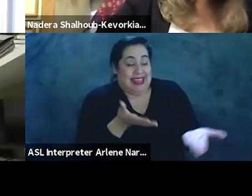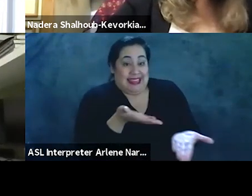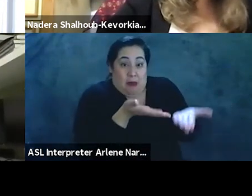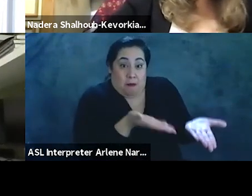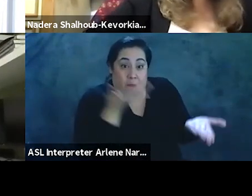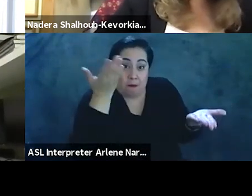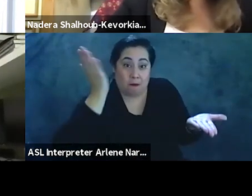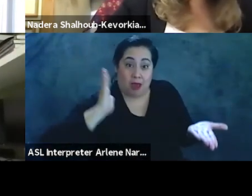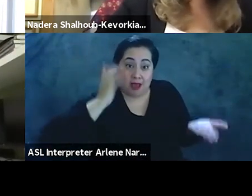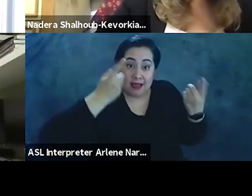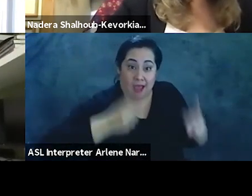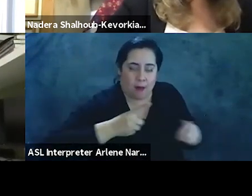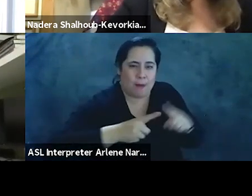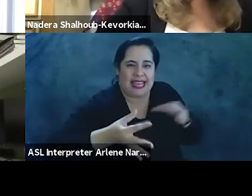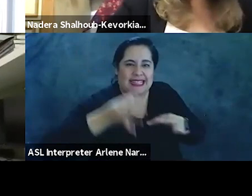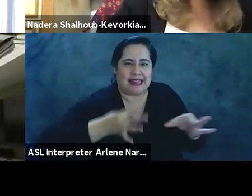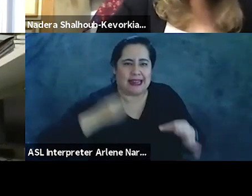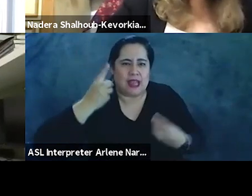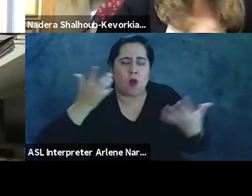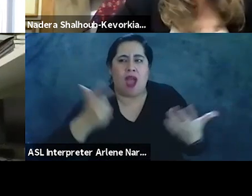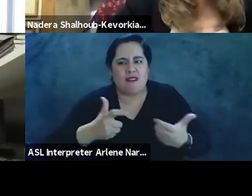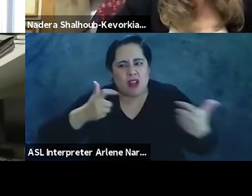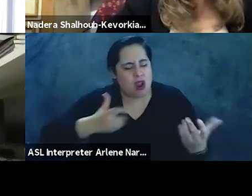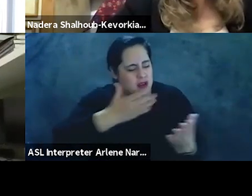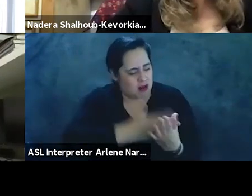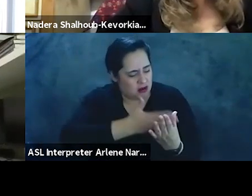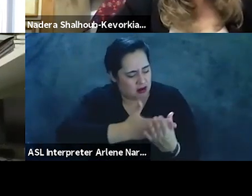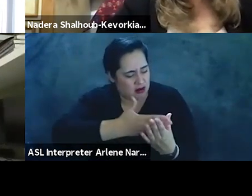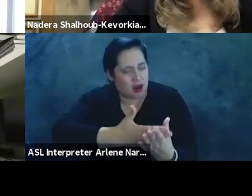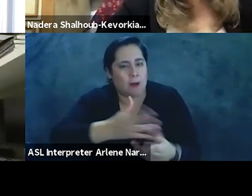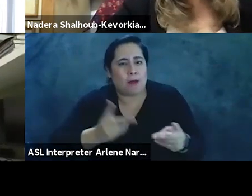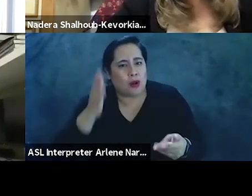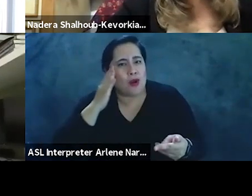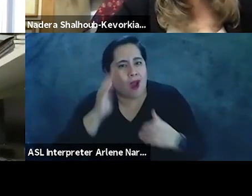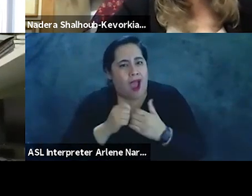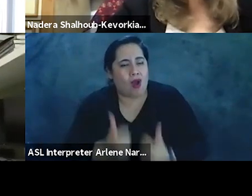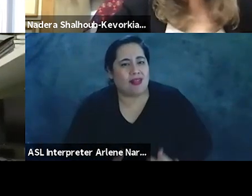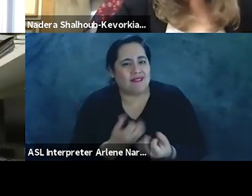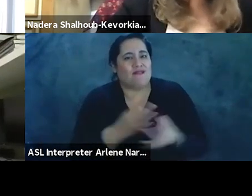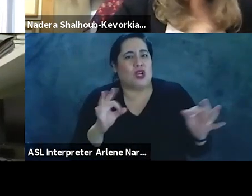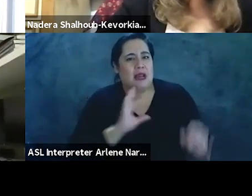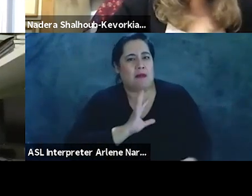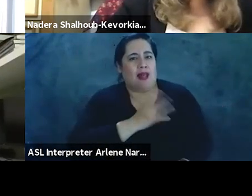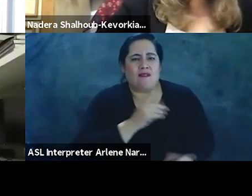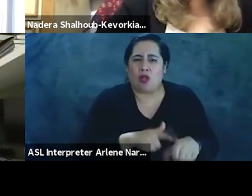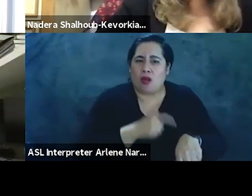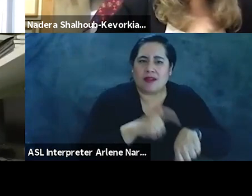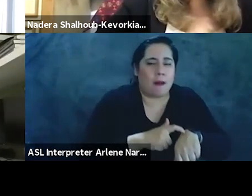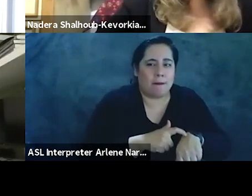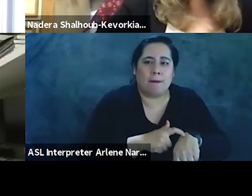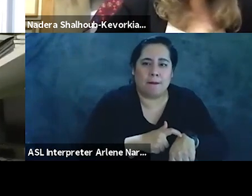to think about, all right, well, we certainly have a huge archive of people who know how to live free in Palestine or thought about living free in Palestine for a long time.